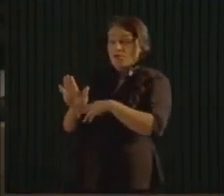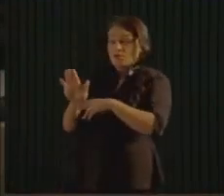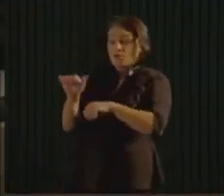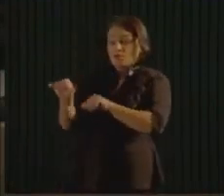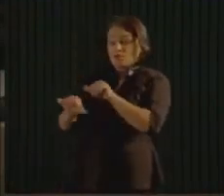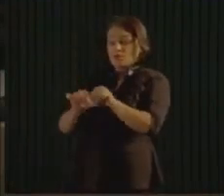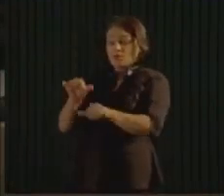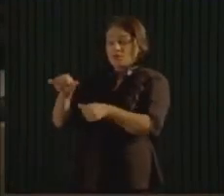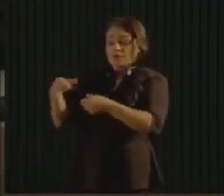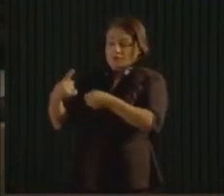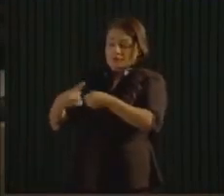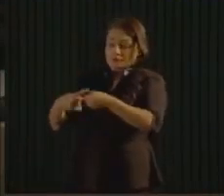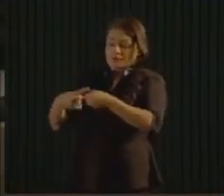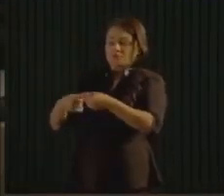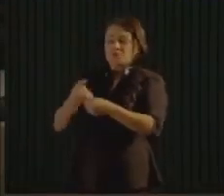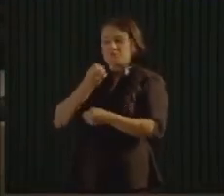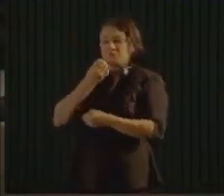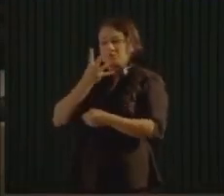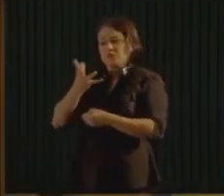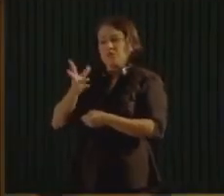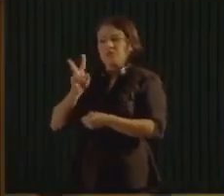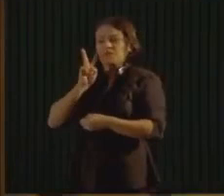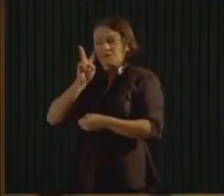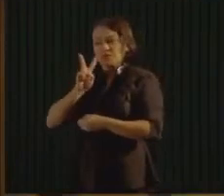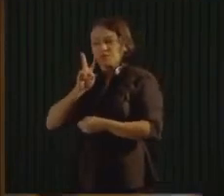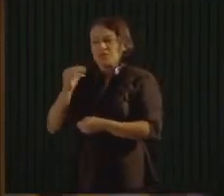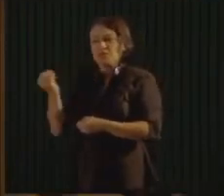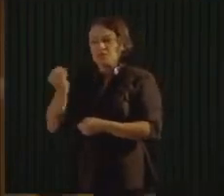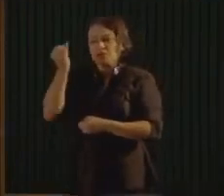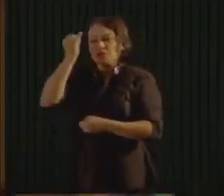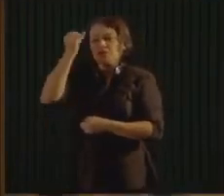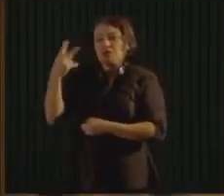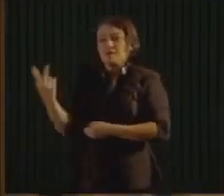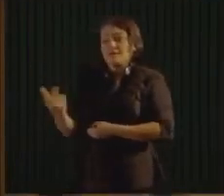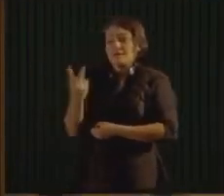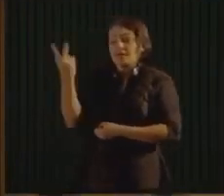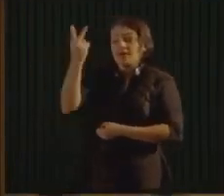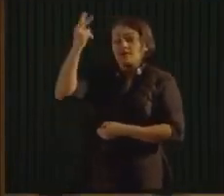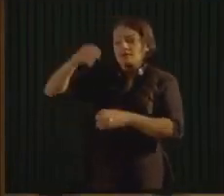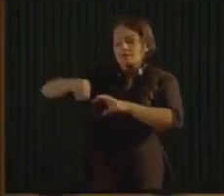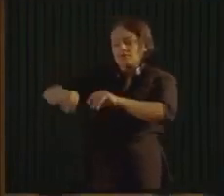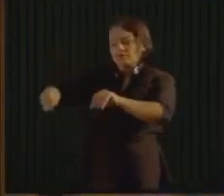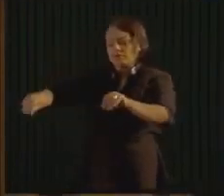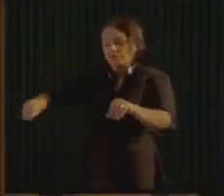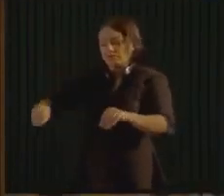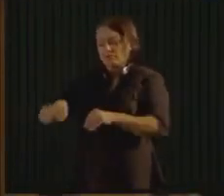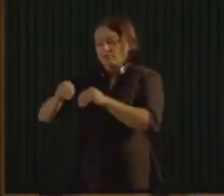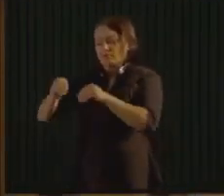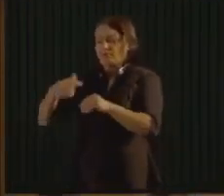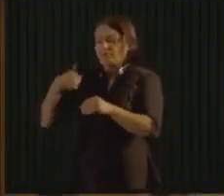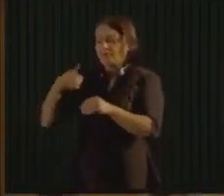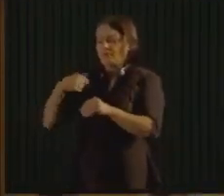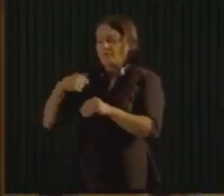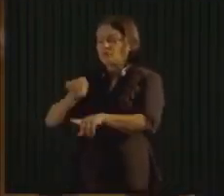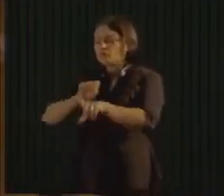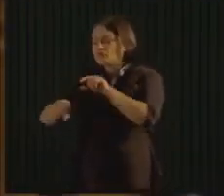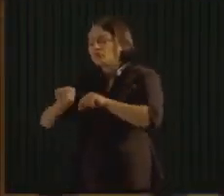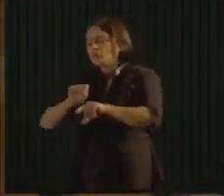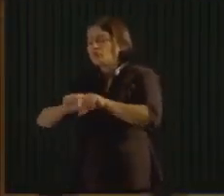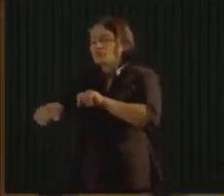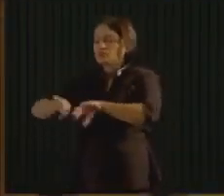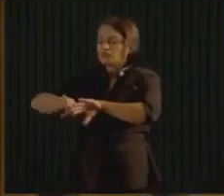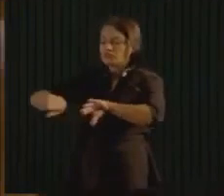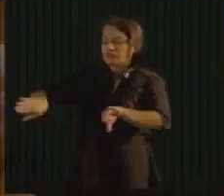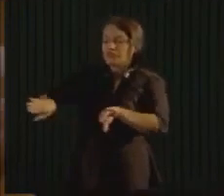he has been doing, especially in relation to the value of the compostage, if we remove just the part of